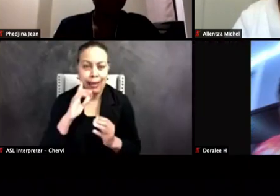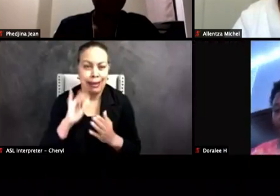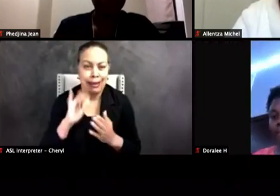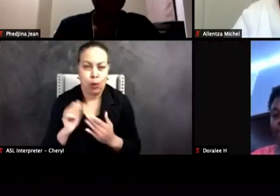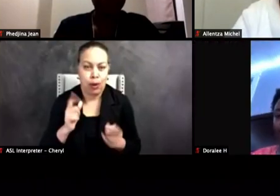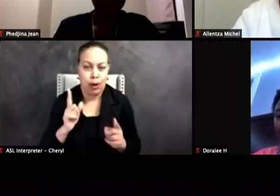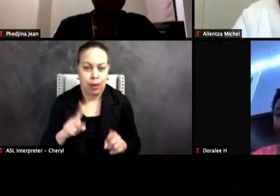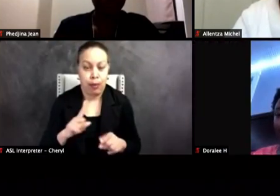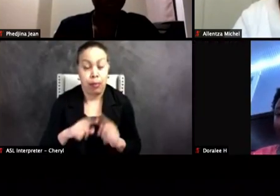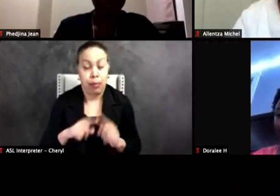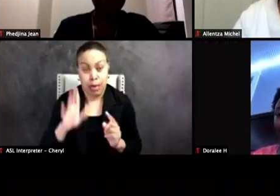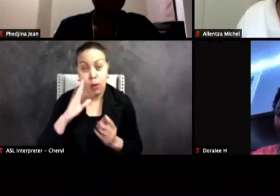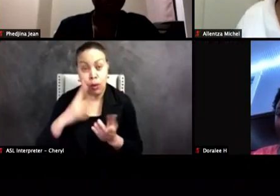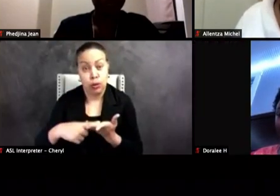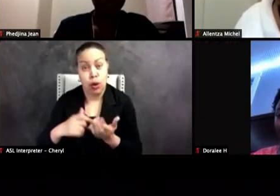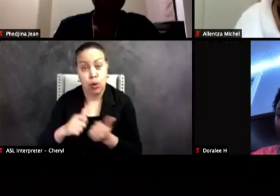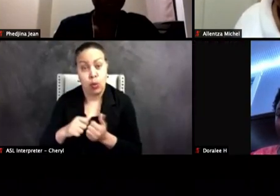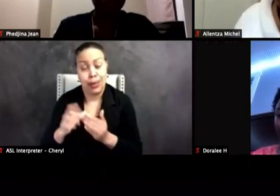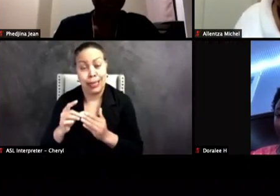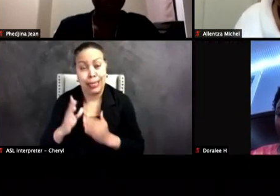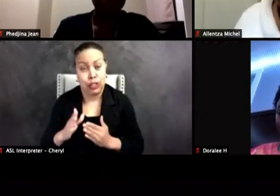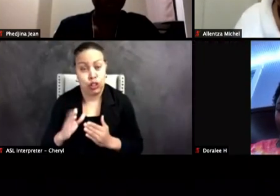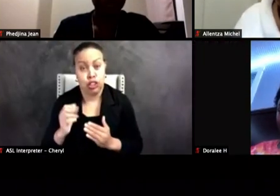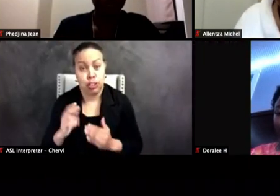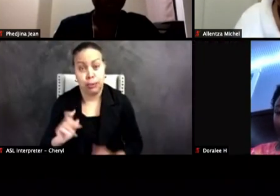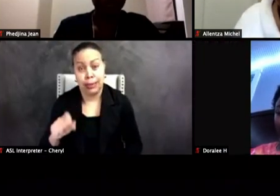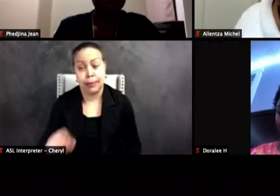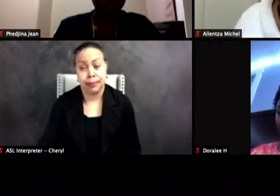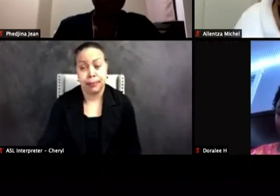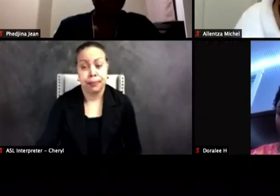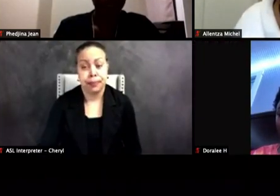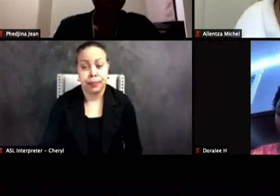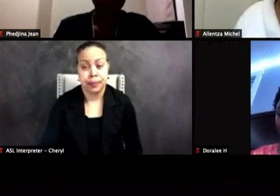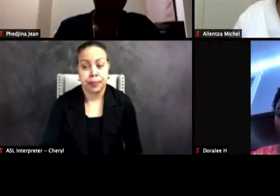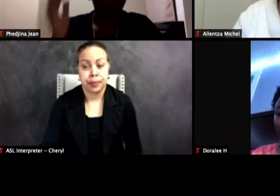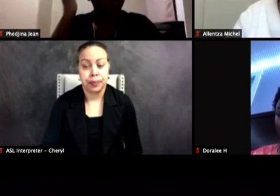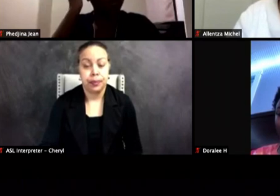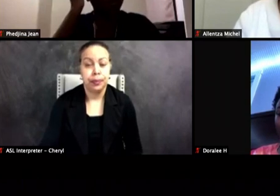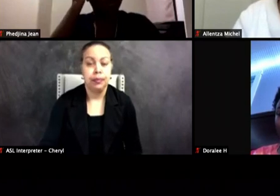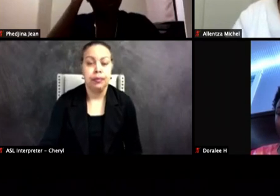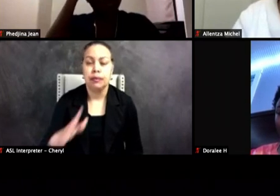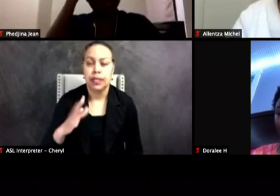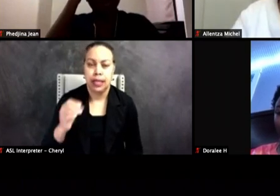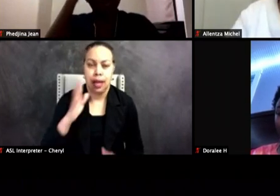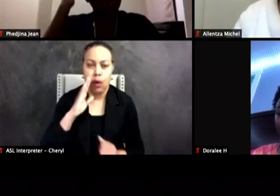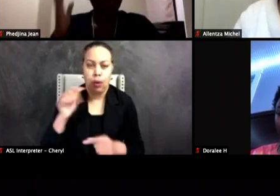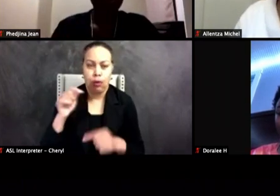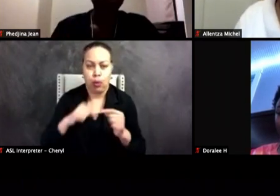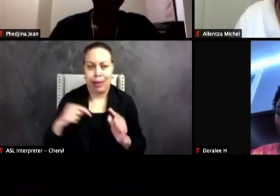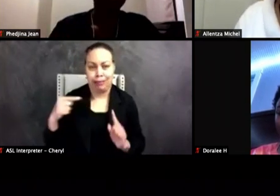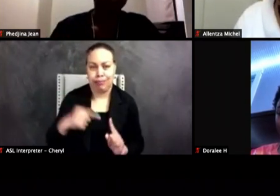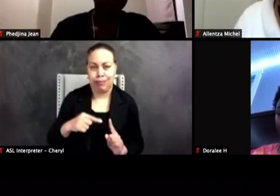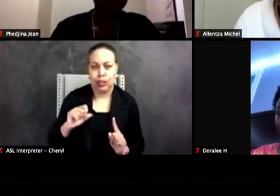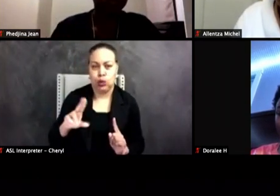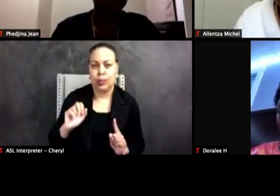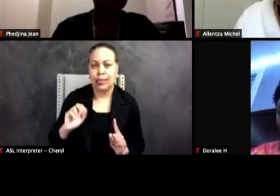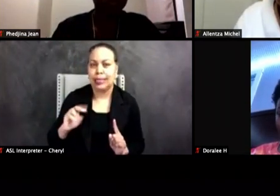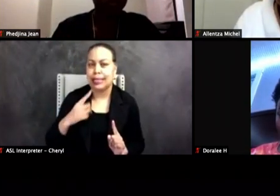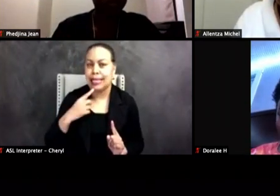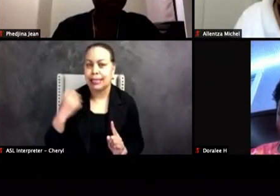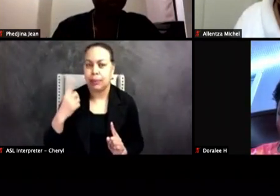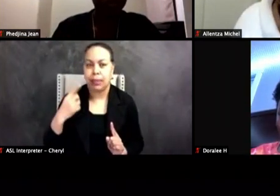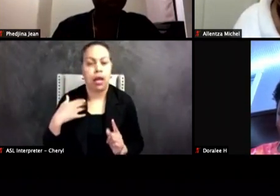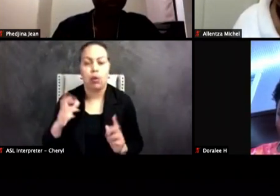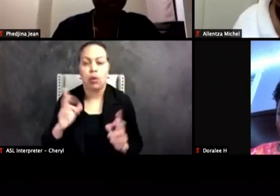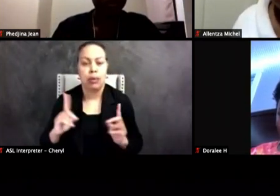but I will certainly talk to the leadership about that. And I want to go back to something Susan said, because I don't want folks that are on this